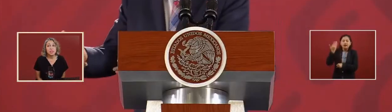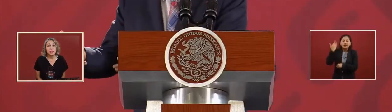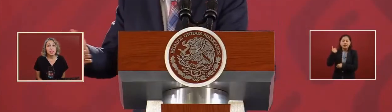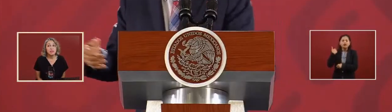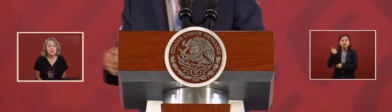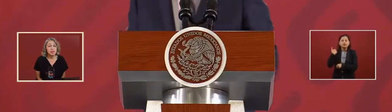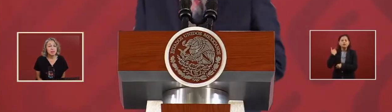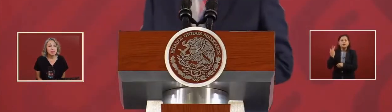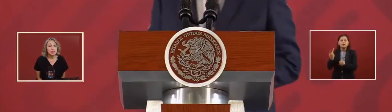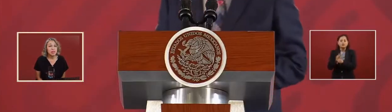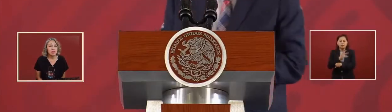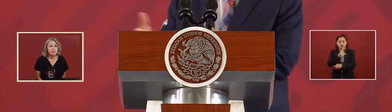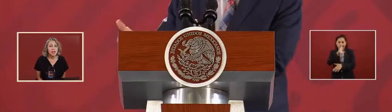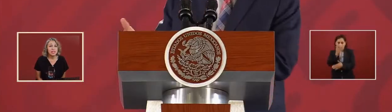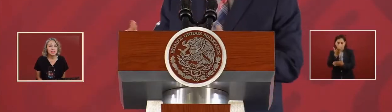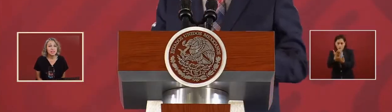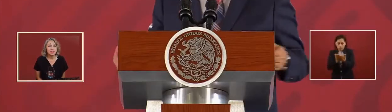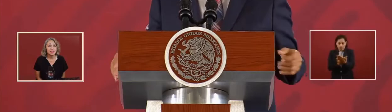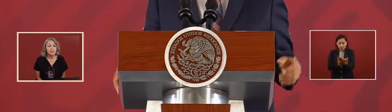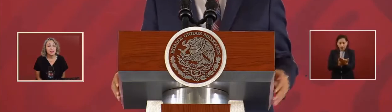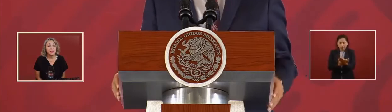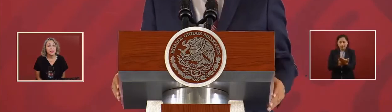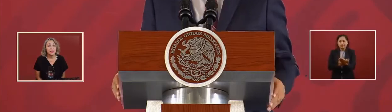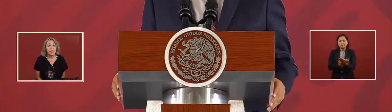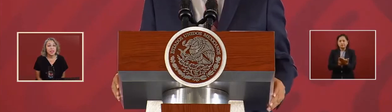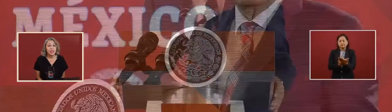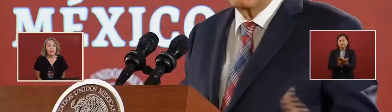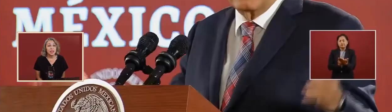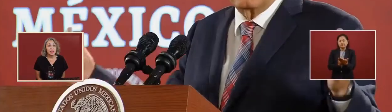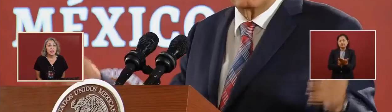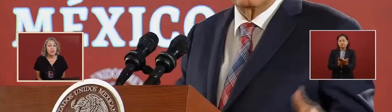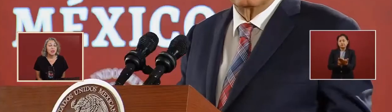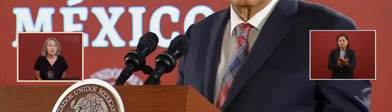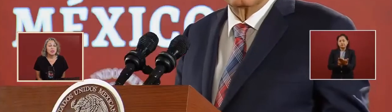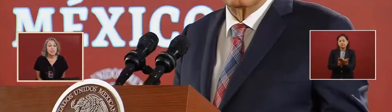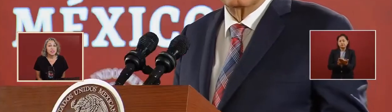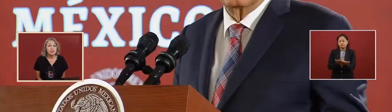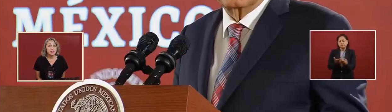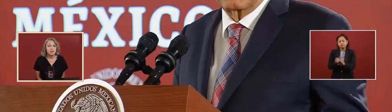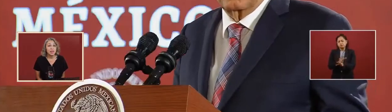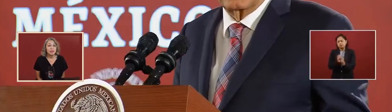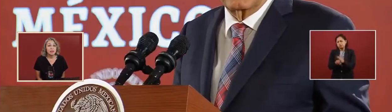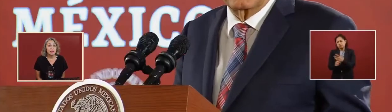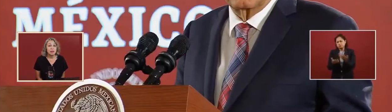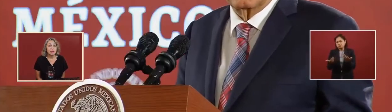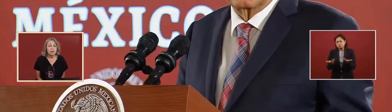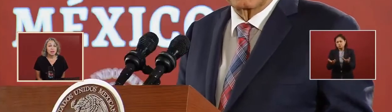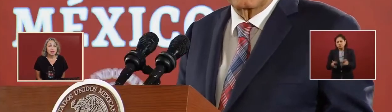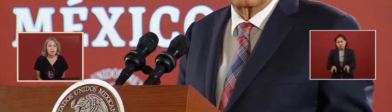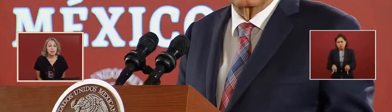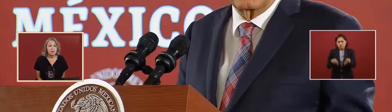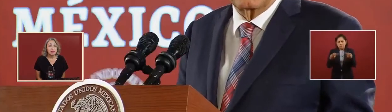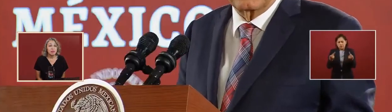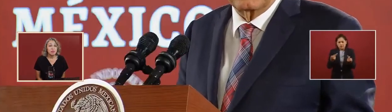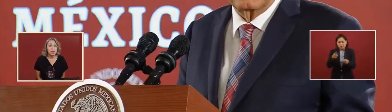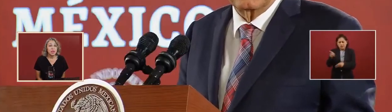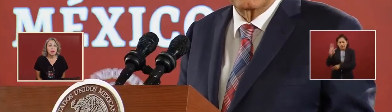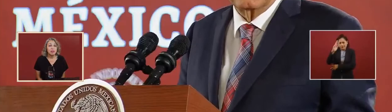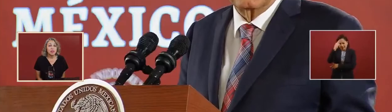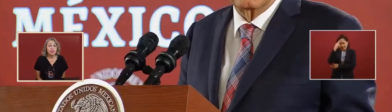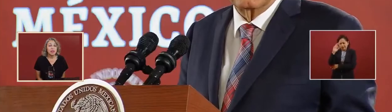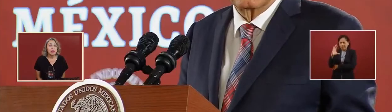in order to sell something. You recall the tank cars